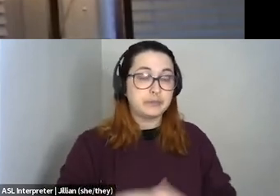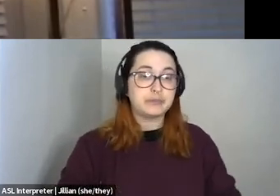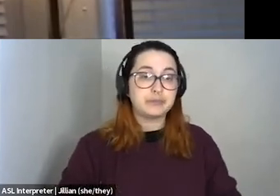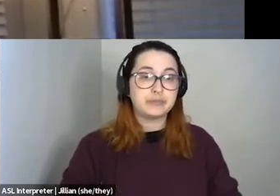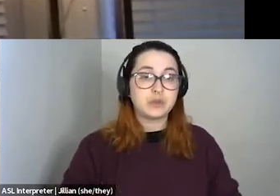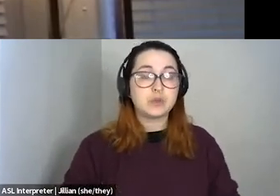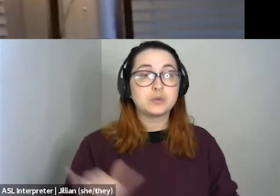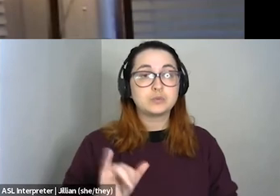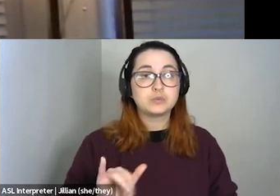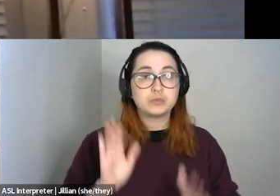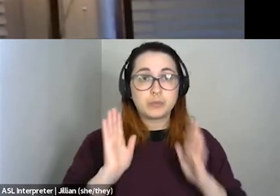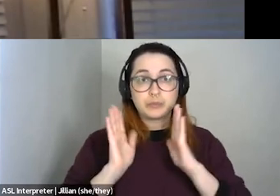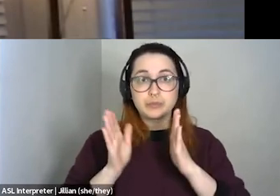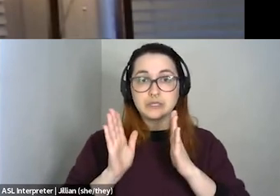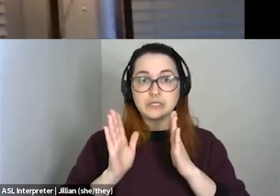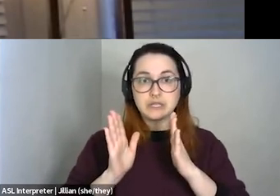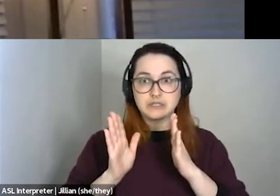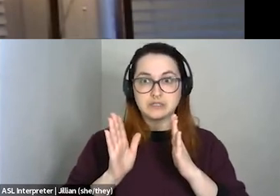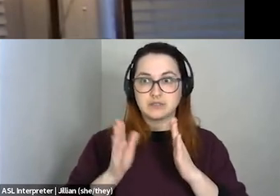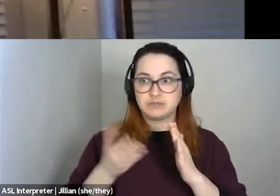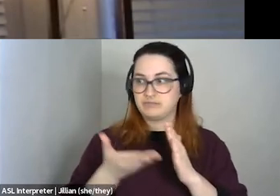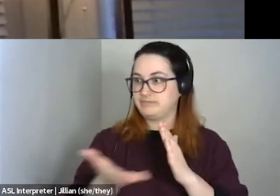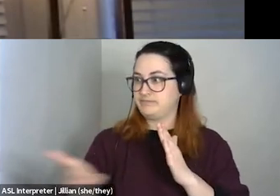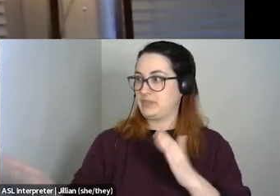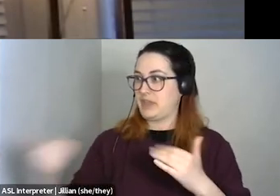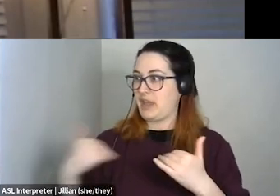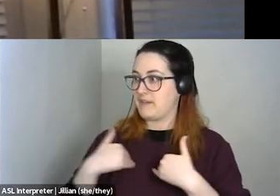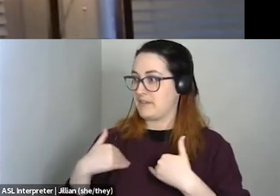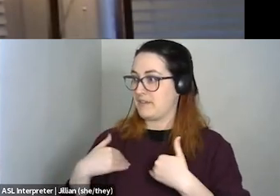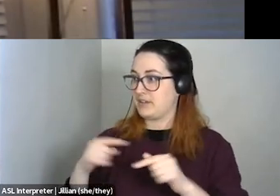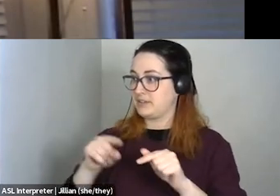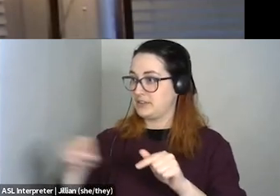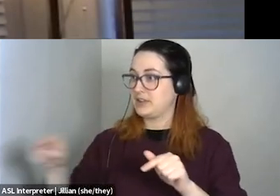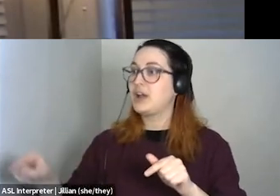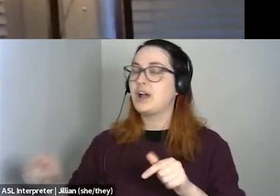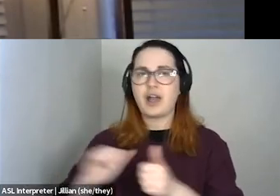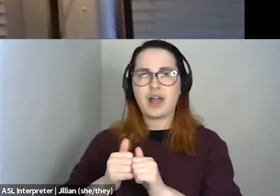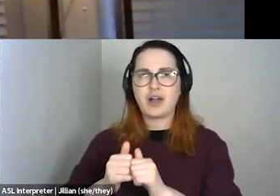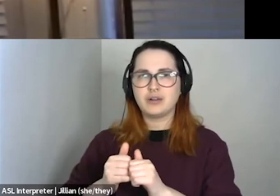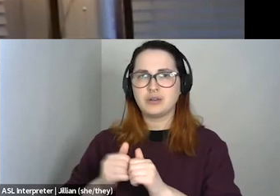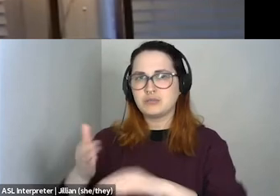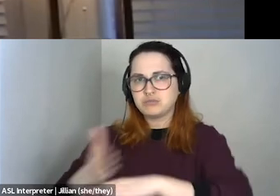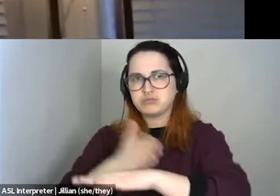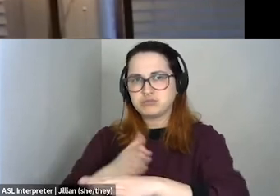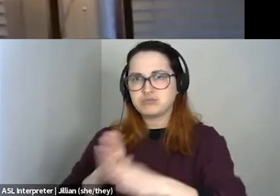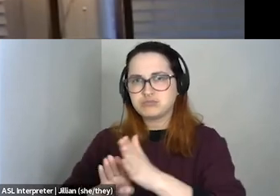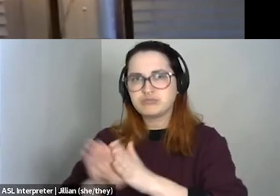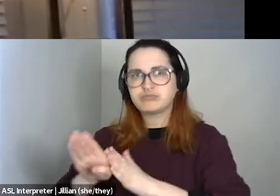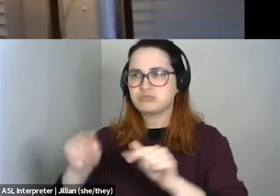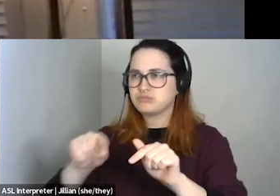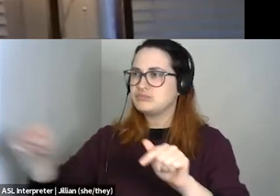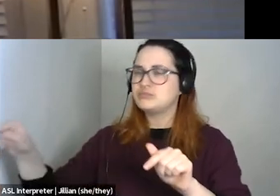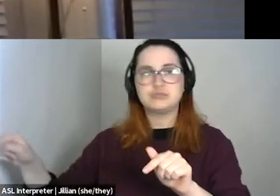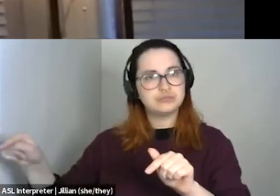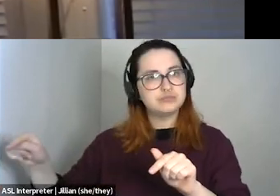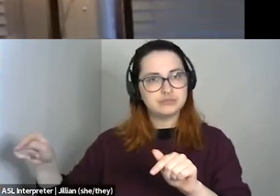and paying attention to what already exists, um, and building upon that and putting their efforts into that and,